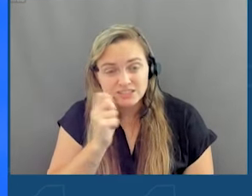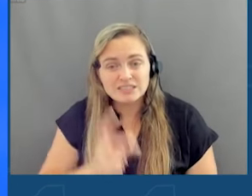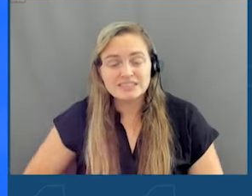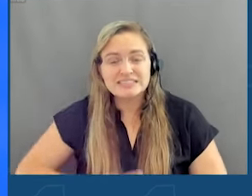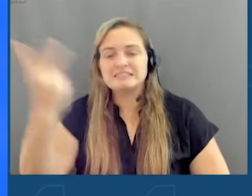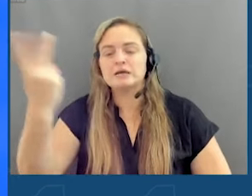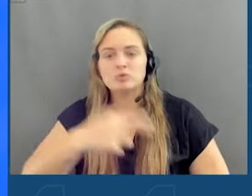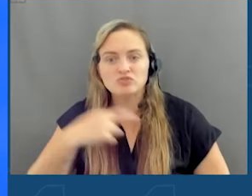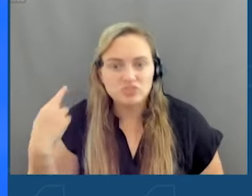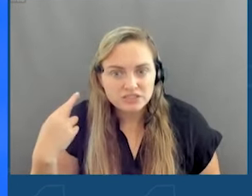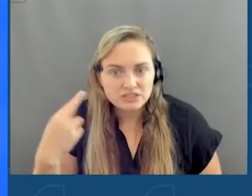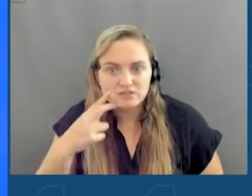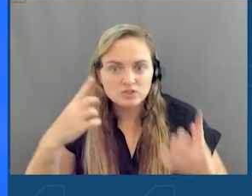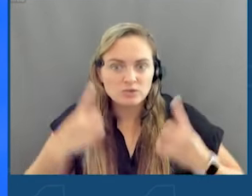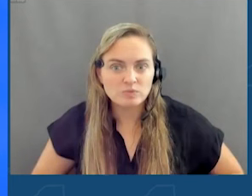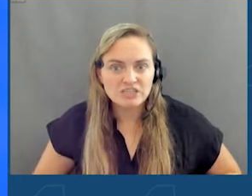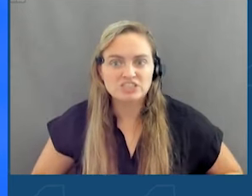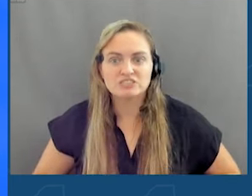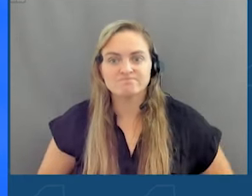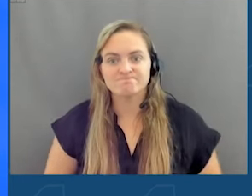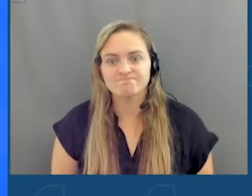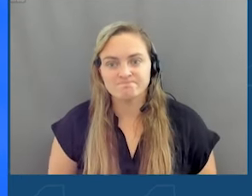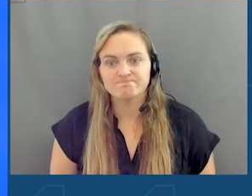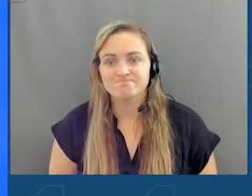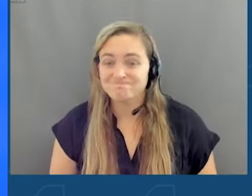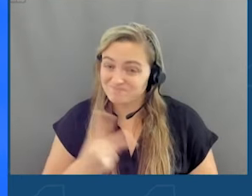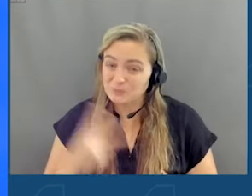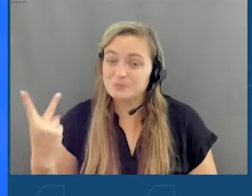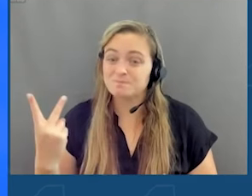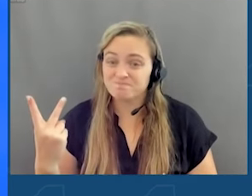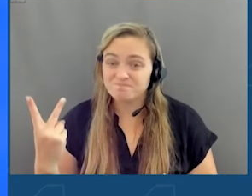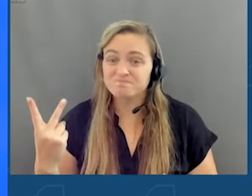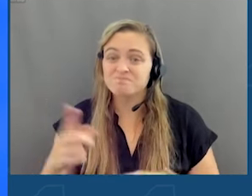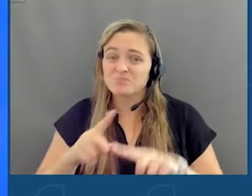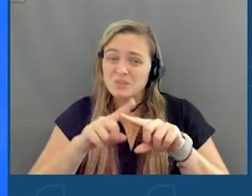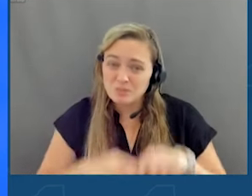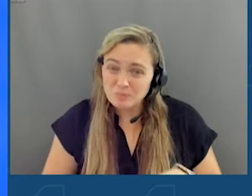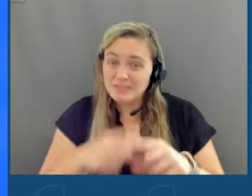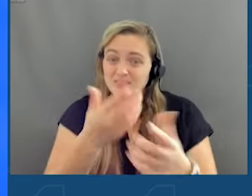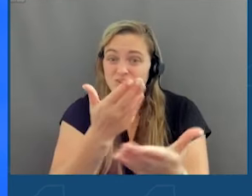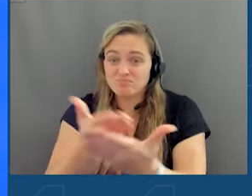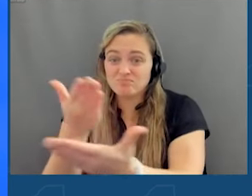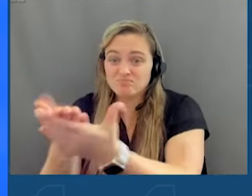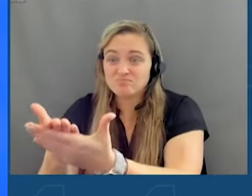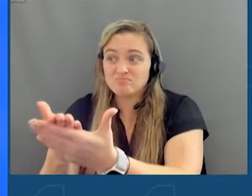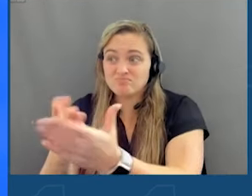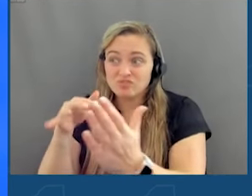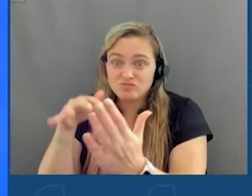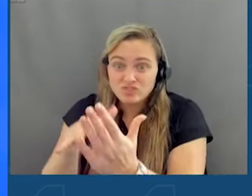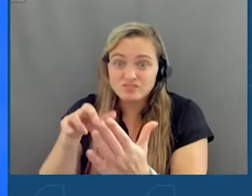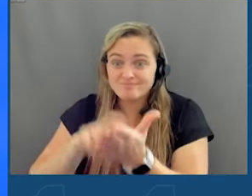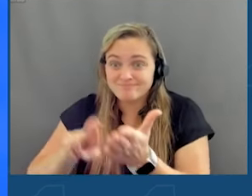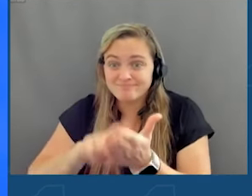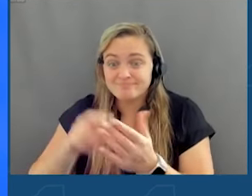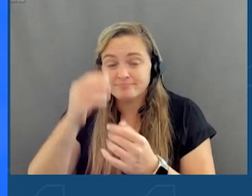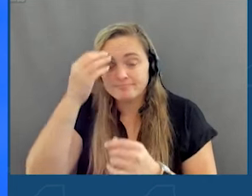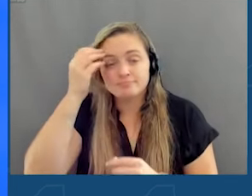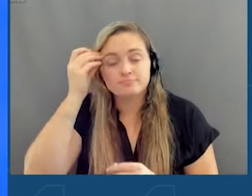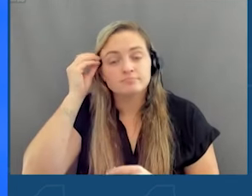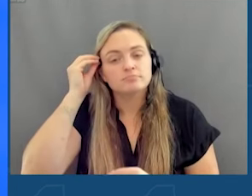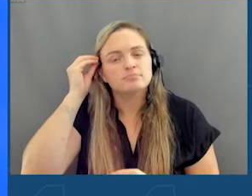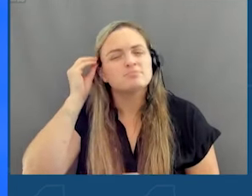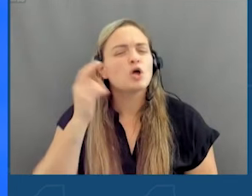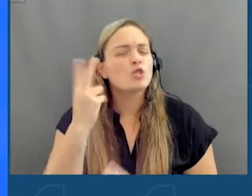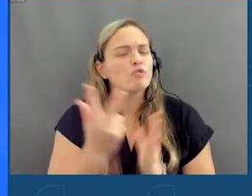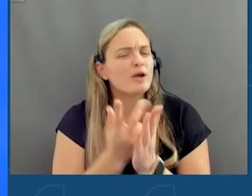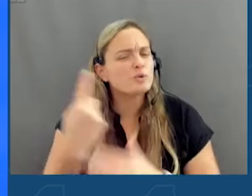risk of depression and its symptoms. That's based on clinical study. Now, three hours a day sounds like